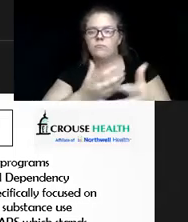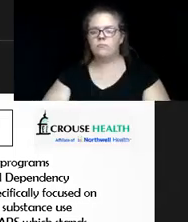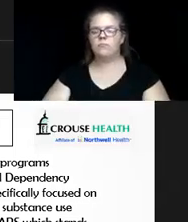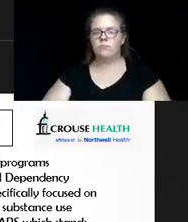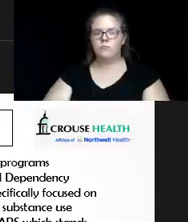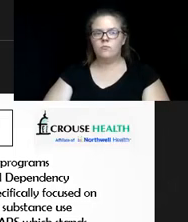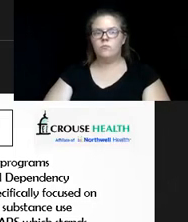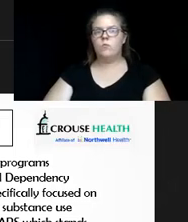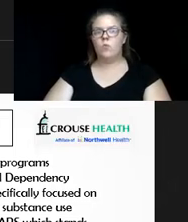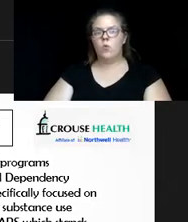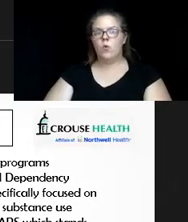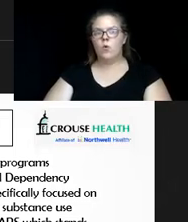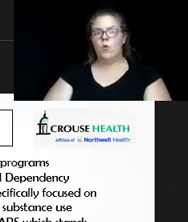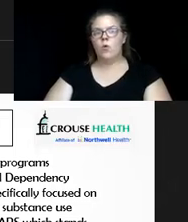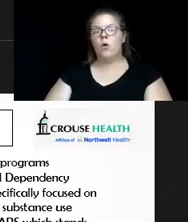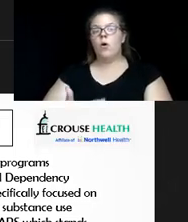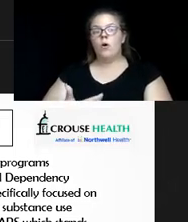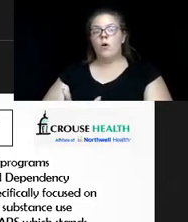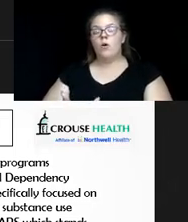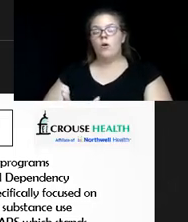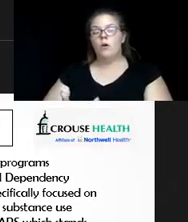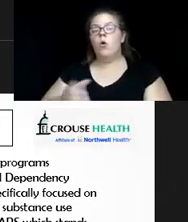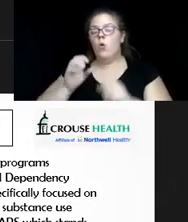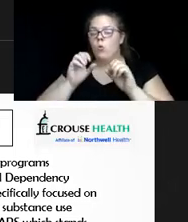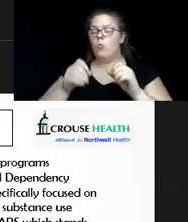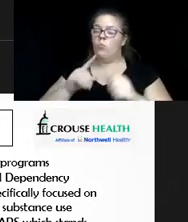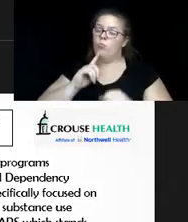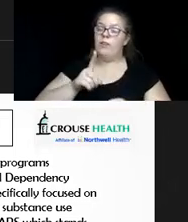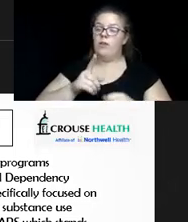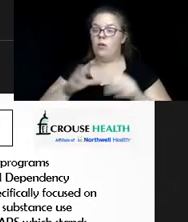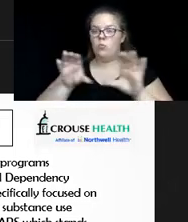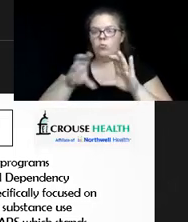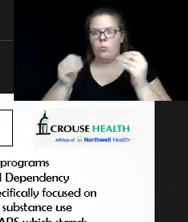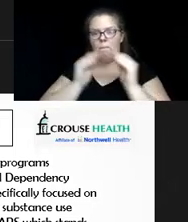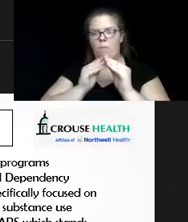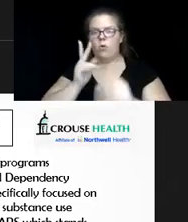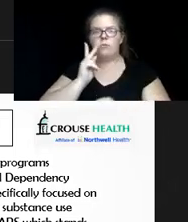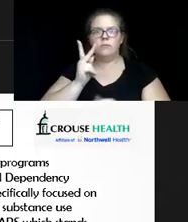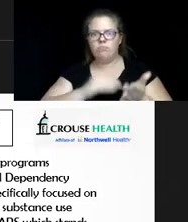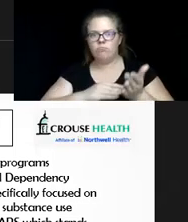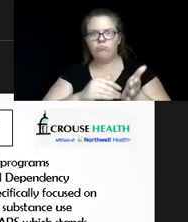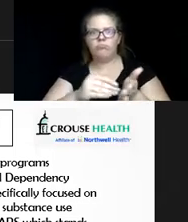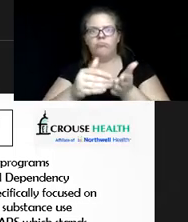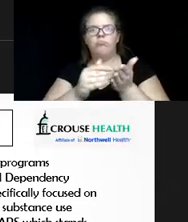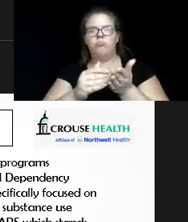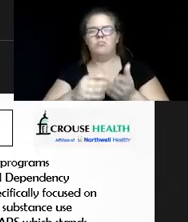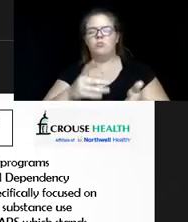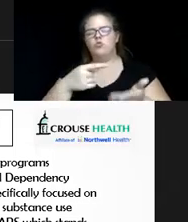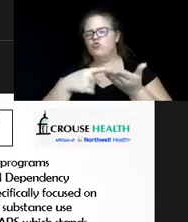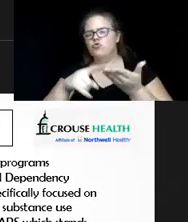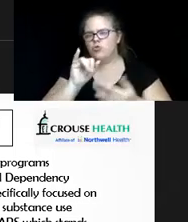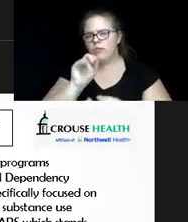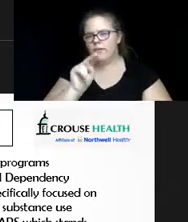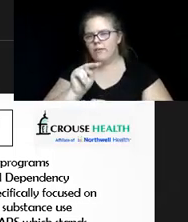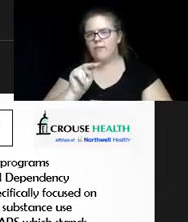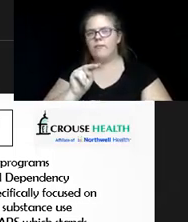in my program, we've worked out the schedule so that we actually do more. We see them more frequently and just checking, sometimes checking, just